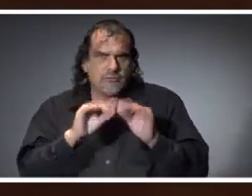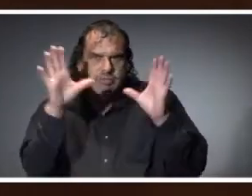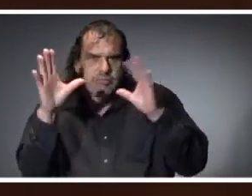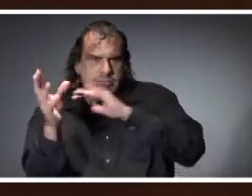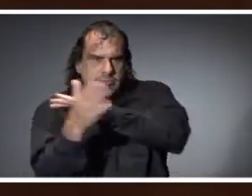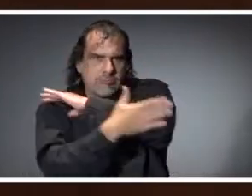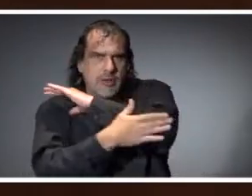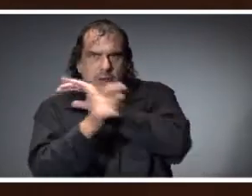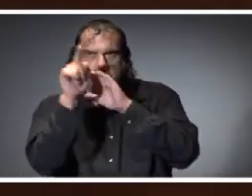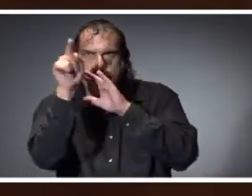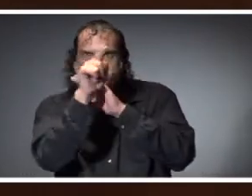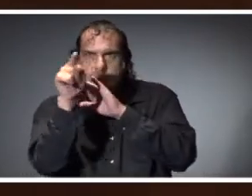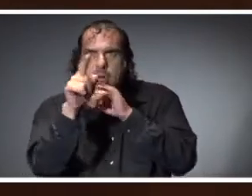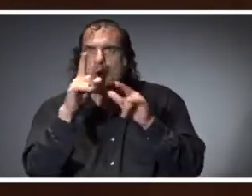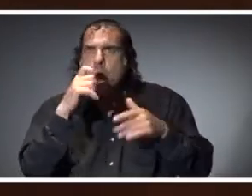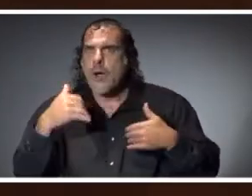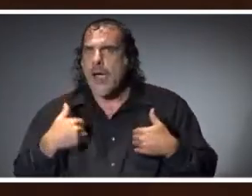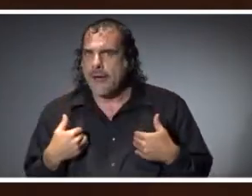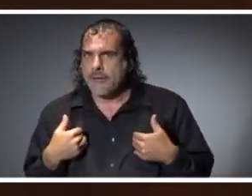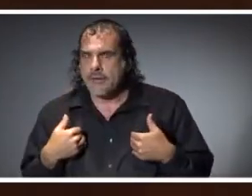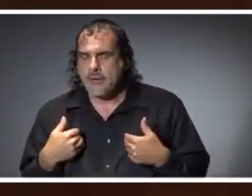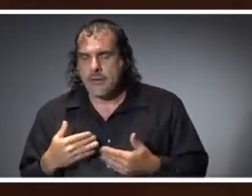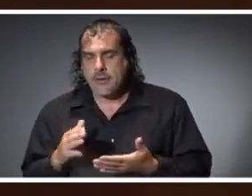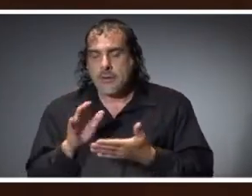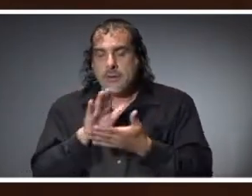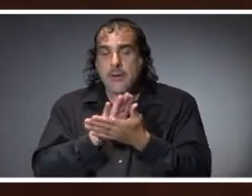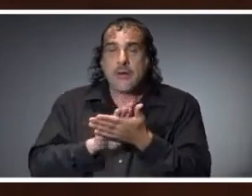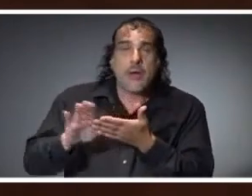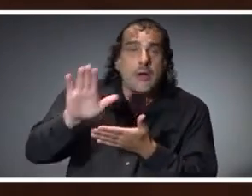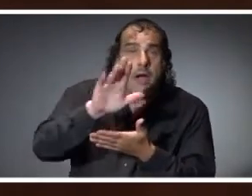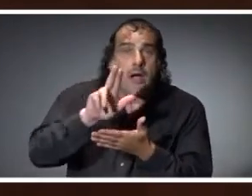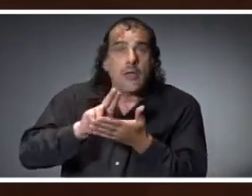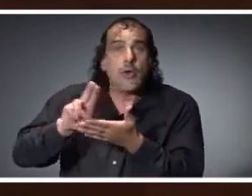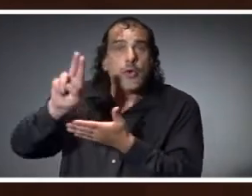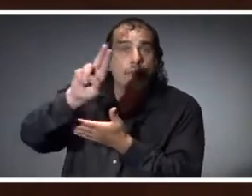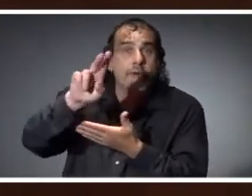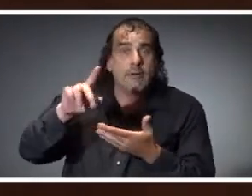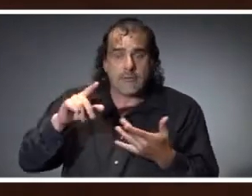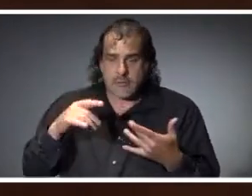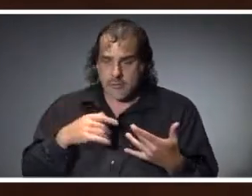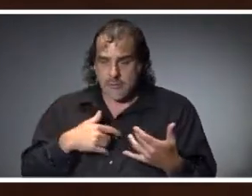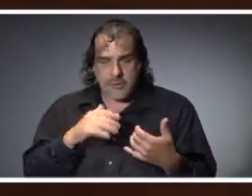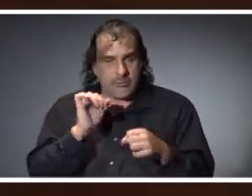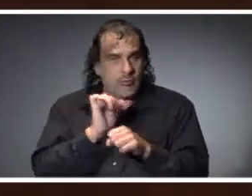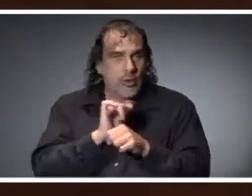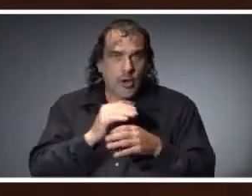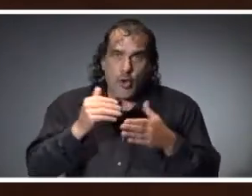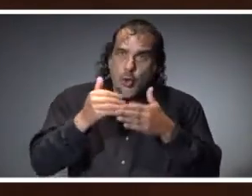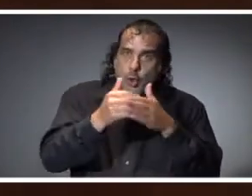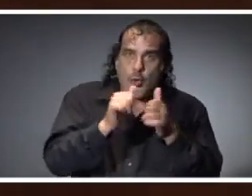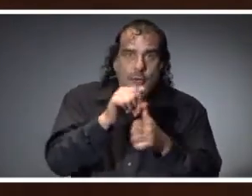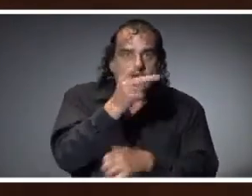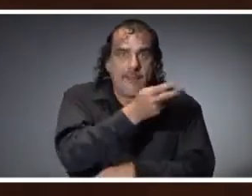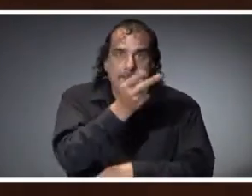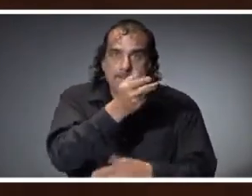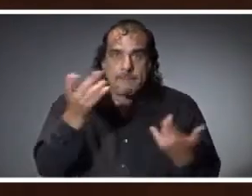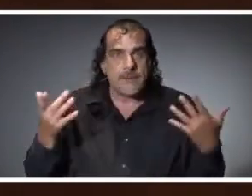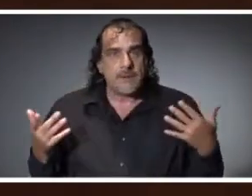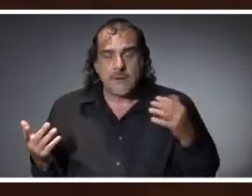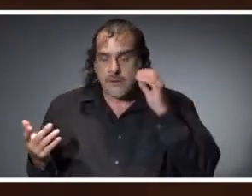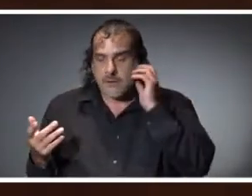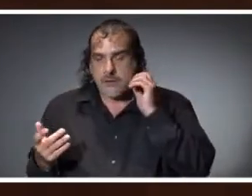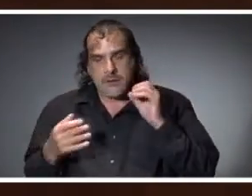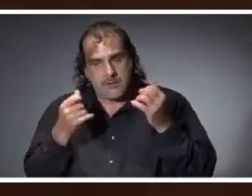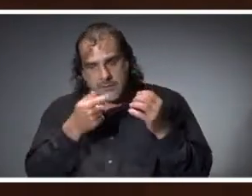move forward. Colleges and universities, we're continuing to work with them very closely. There are a number of cases that have been